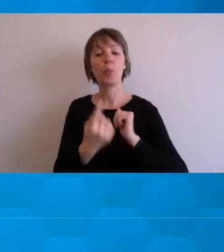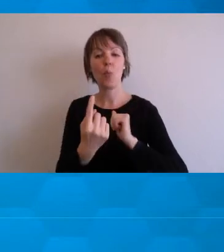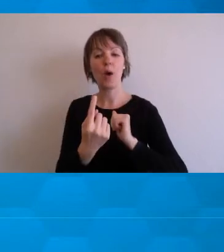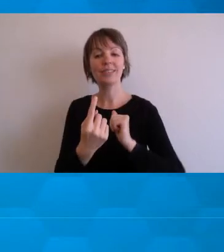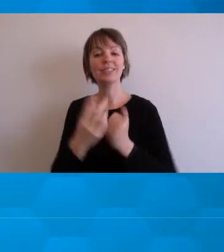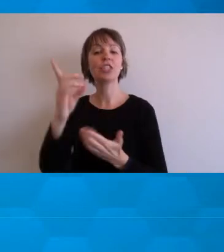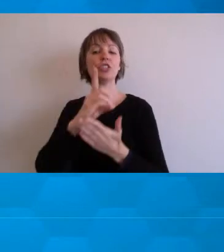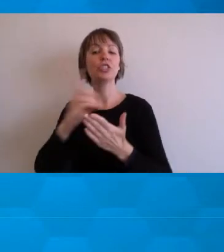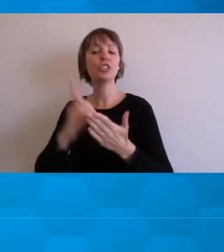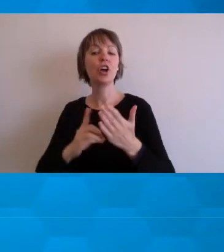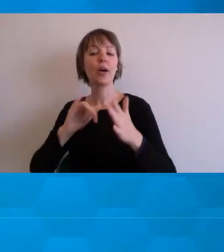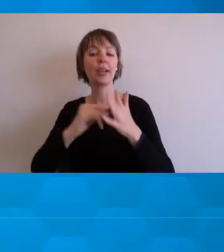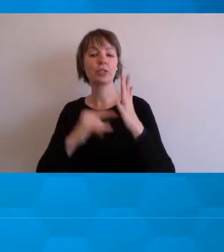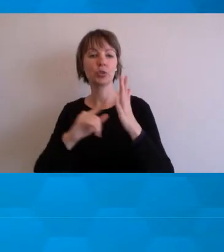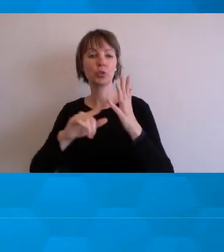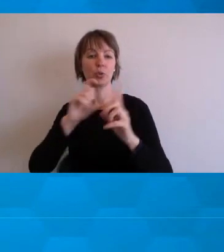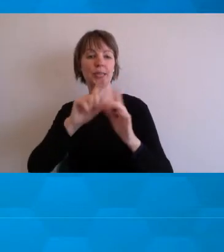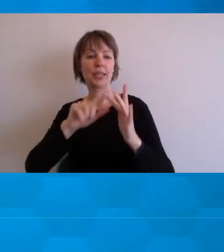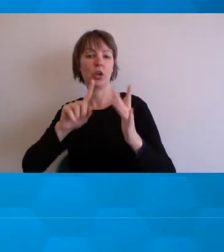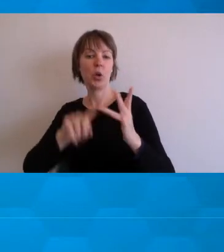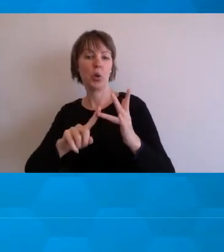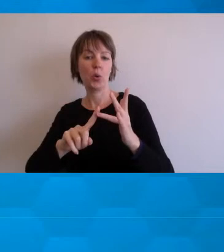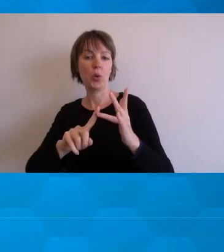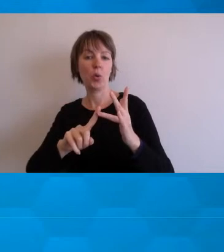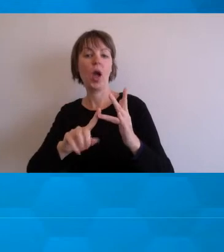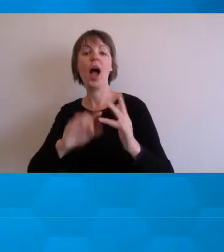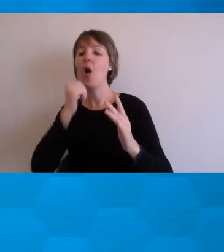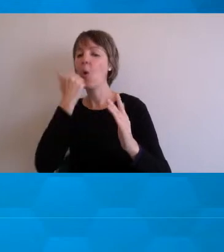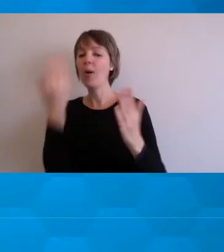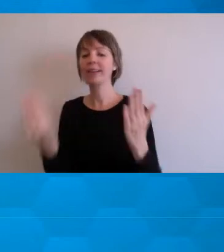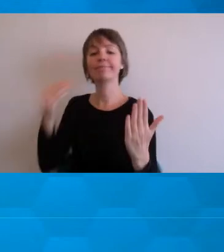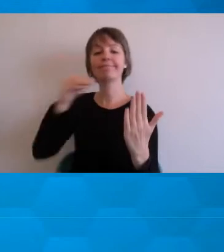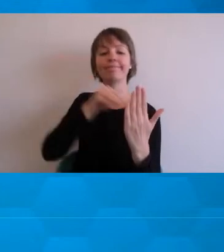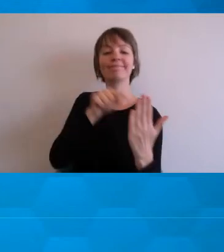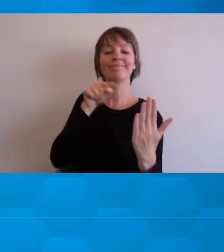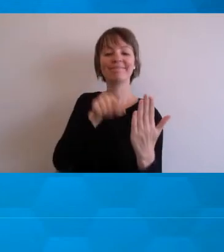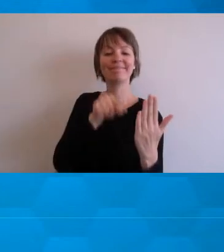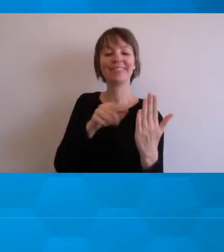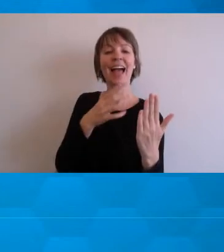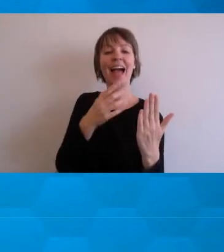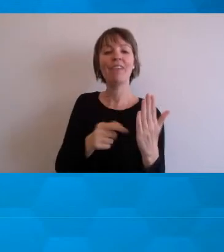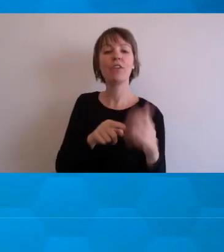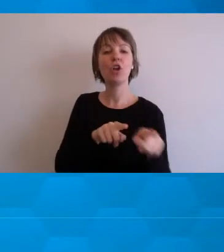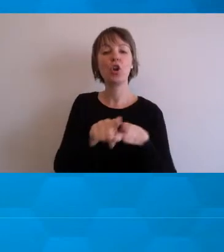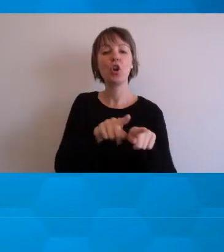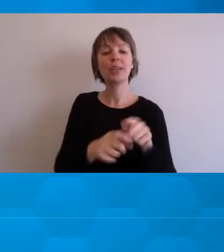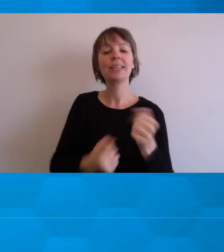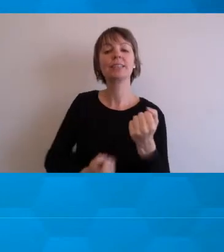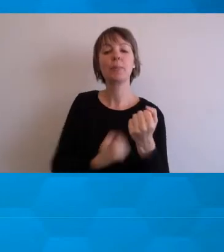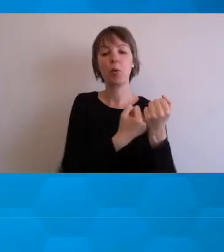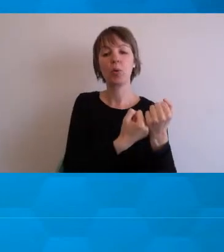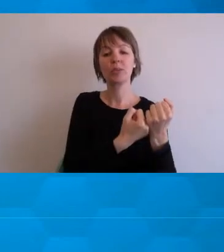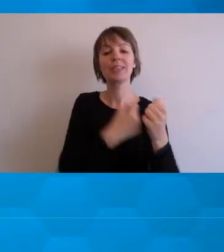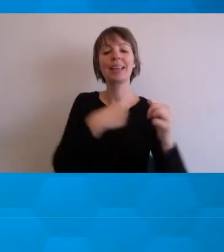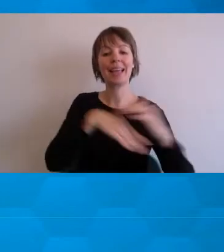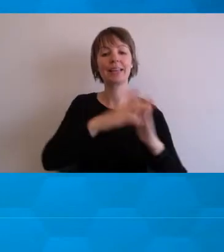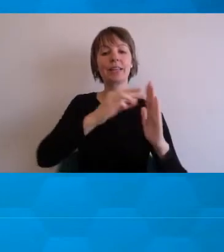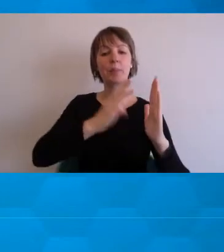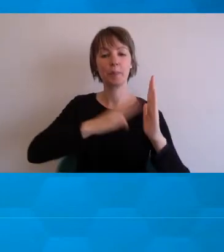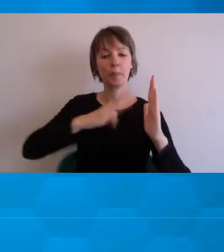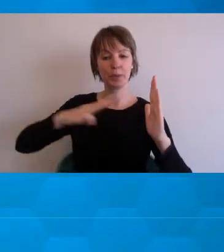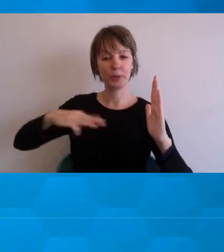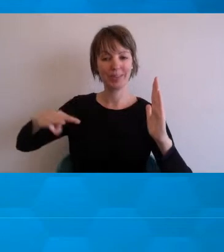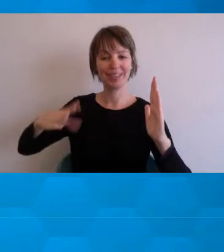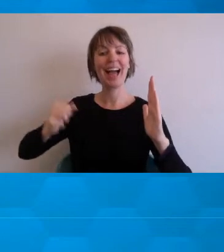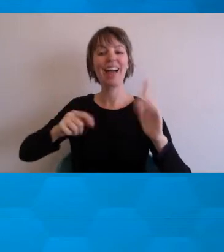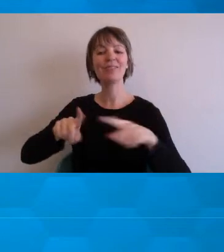course, I always include a section called learning support. So I have a part of the Moodle course with lots of different readings and links to